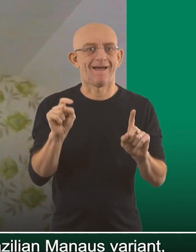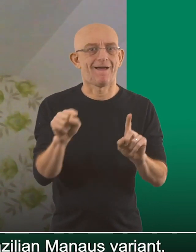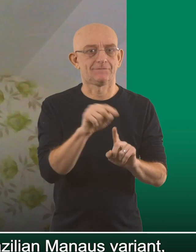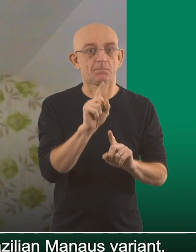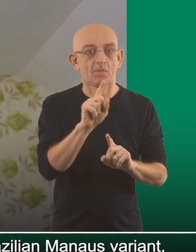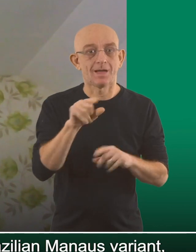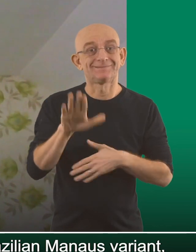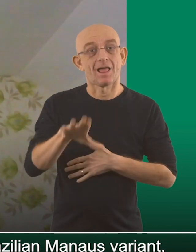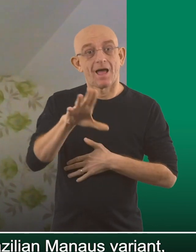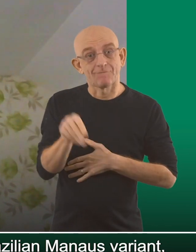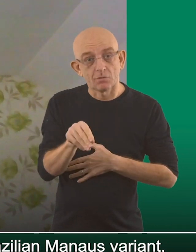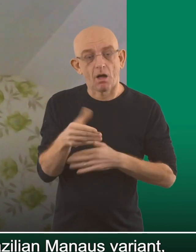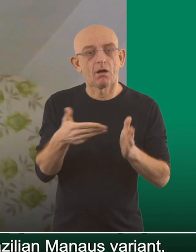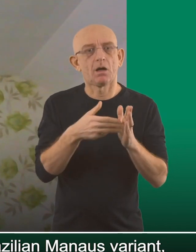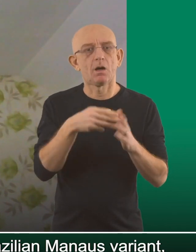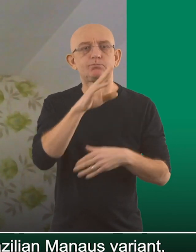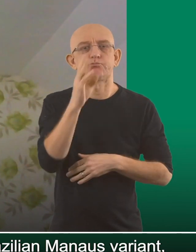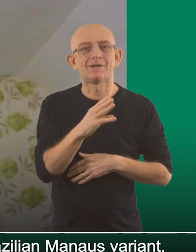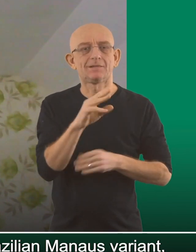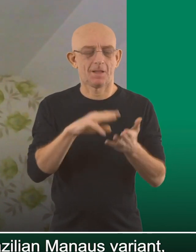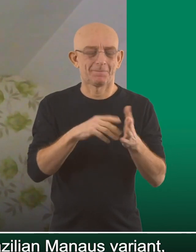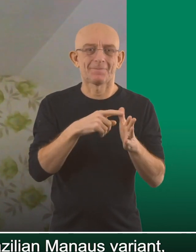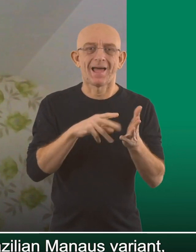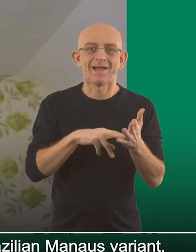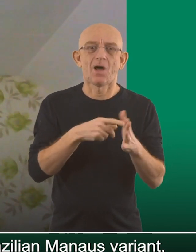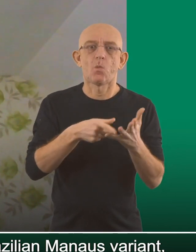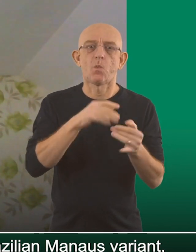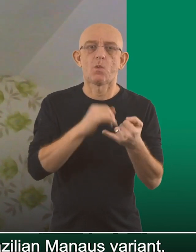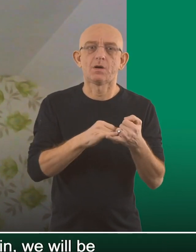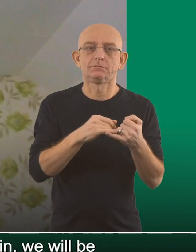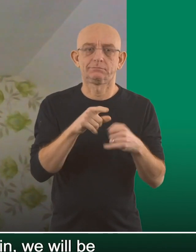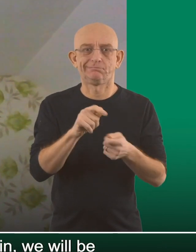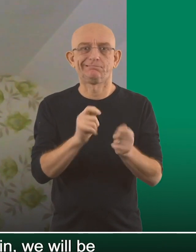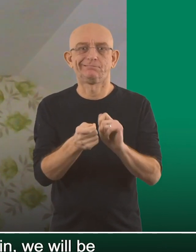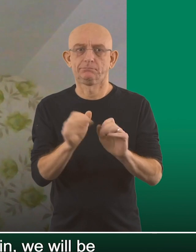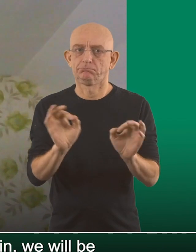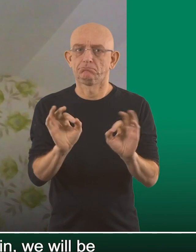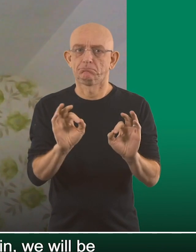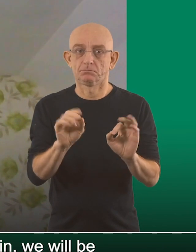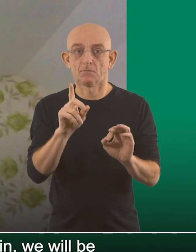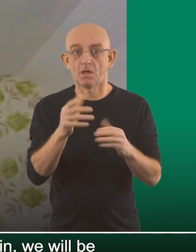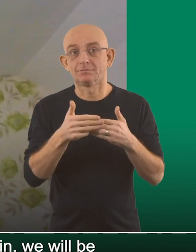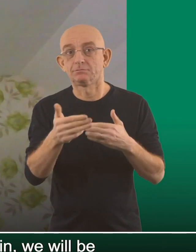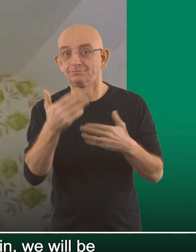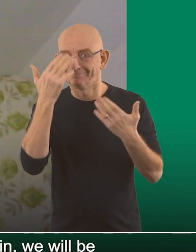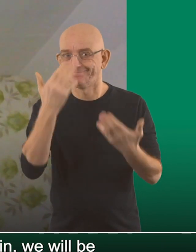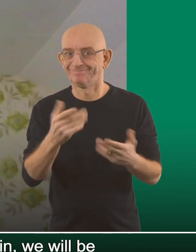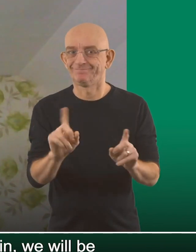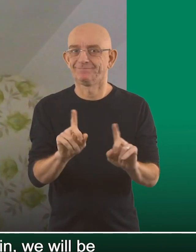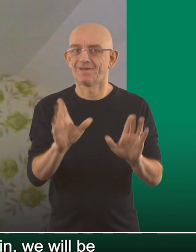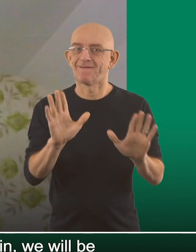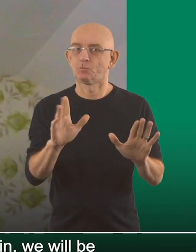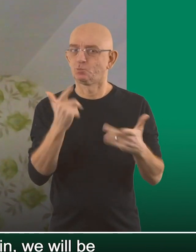There's no sign yet of the South Africa or the Brazilian Manaus variant. That's probably a matter of time.